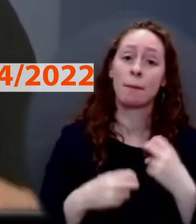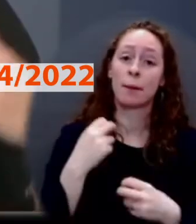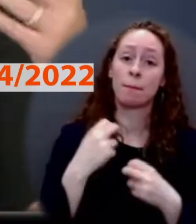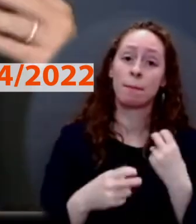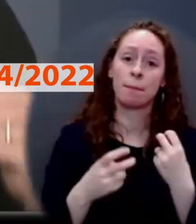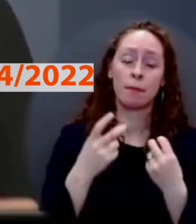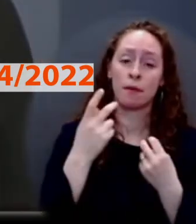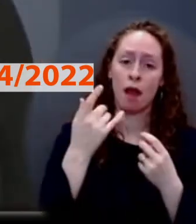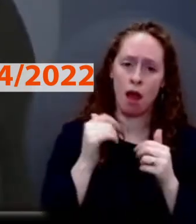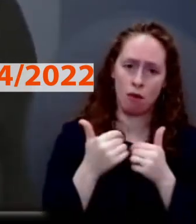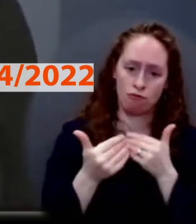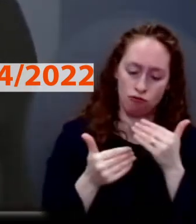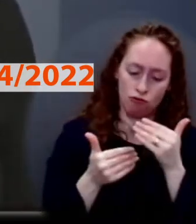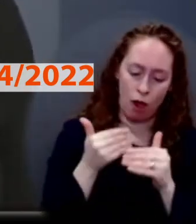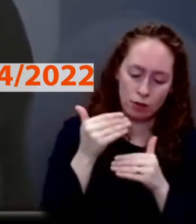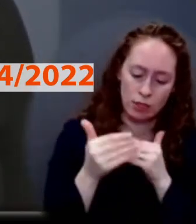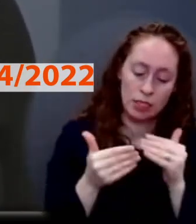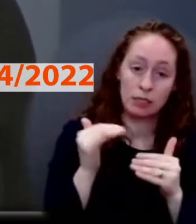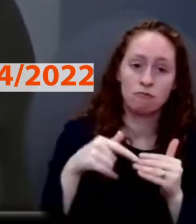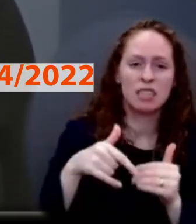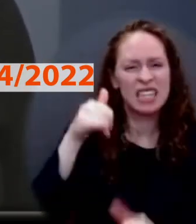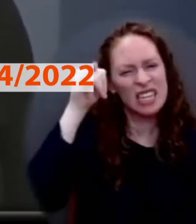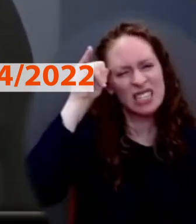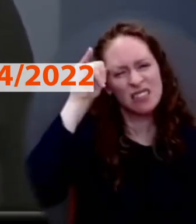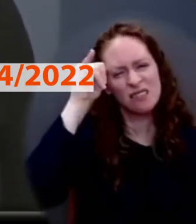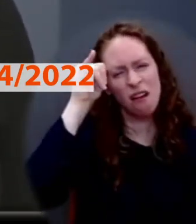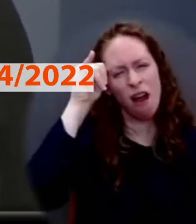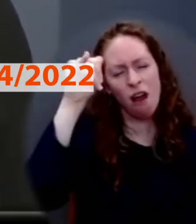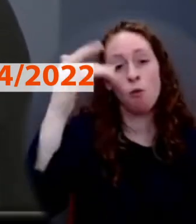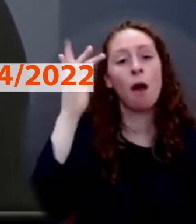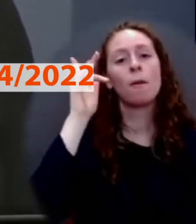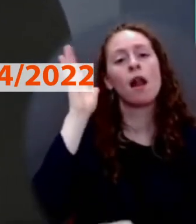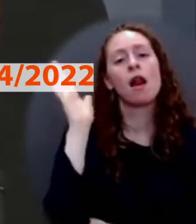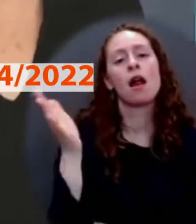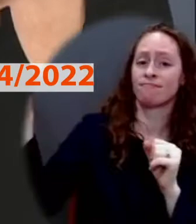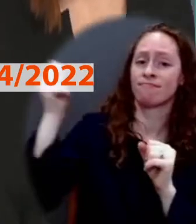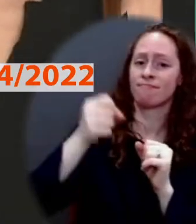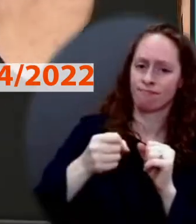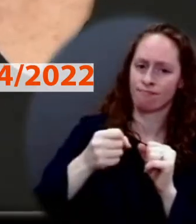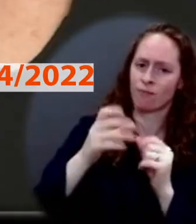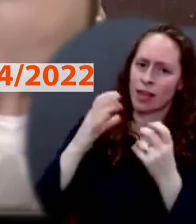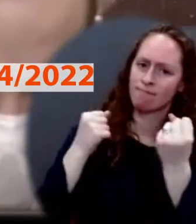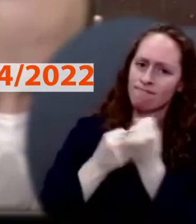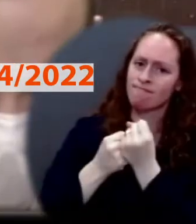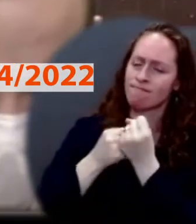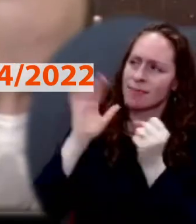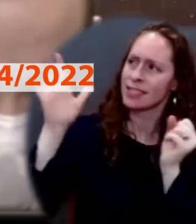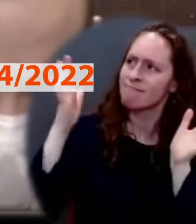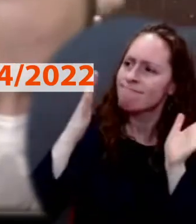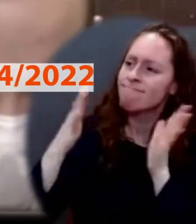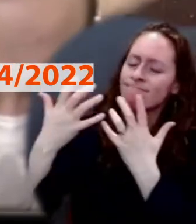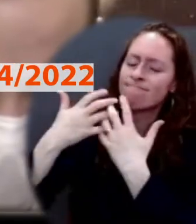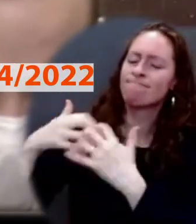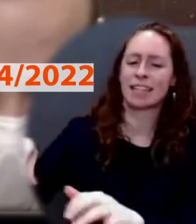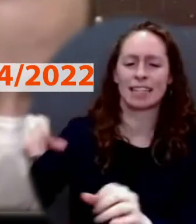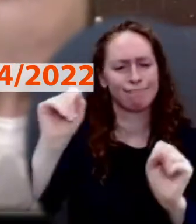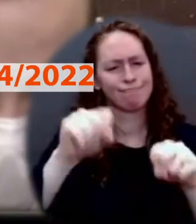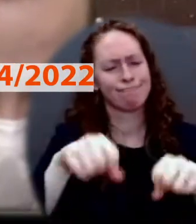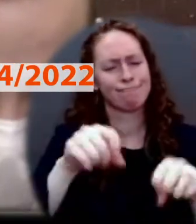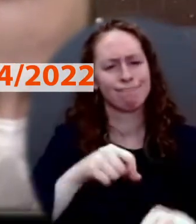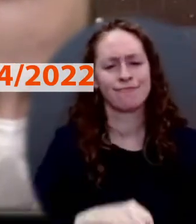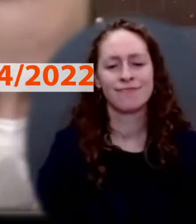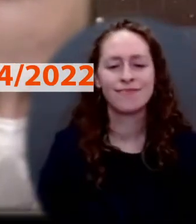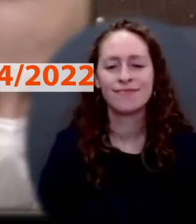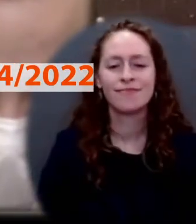debates when really there could have been unanimous consent votes and moved a member of them forward. The Senate and Senate leadership have spent more floor time